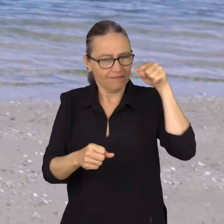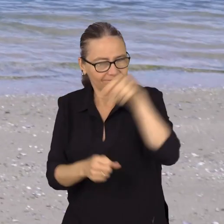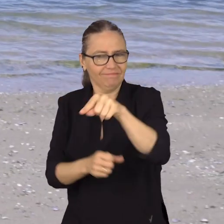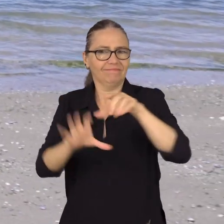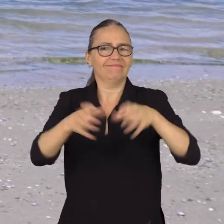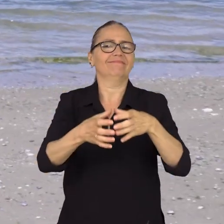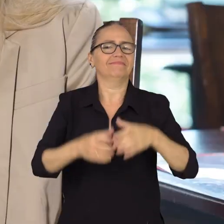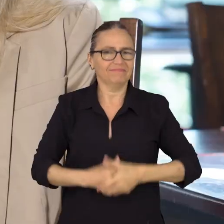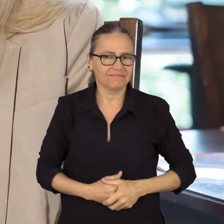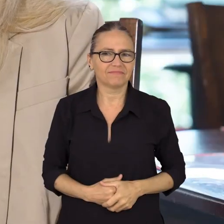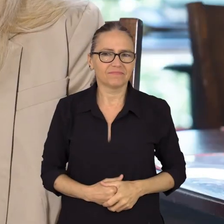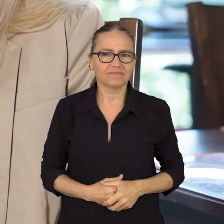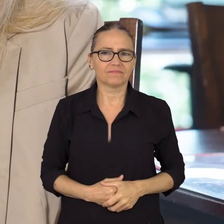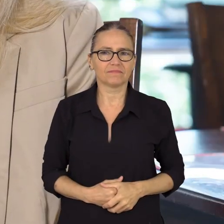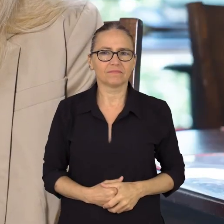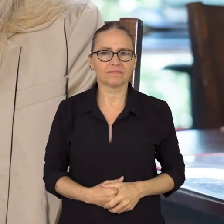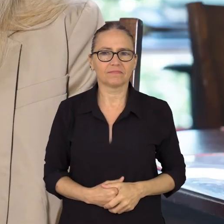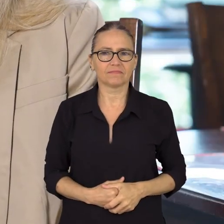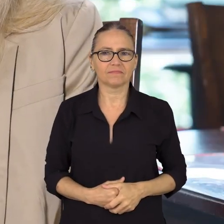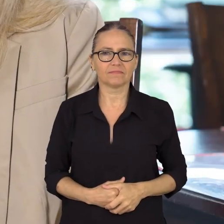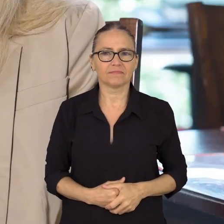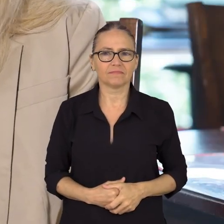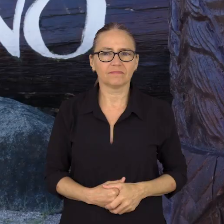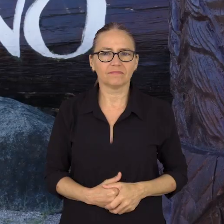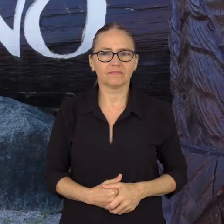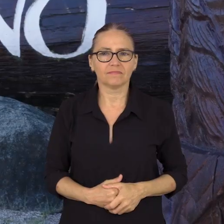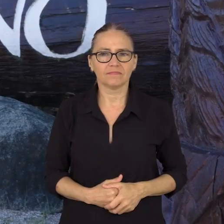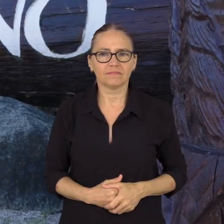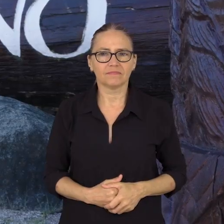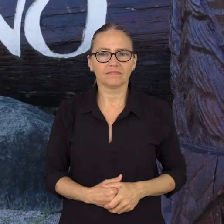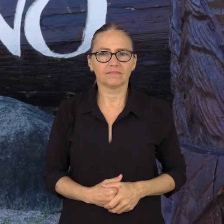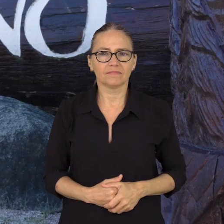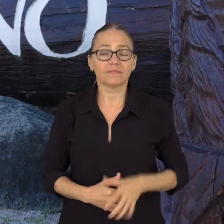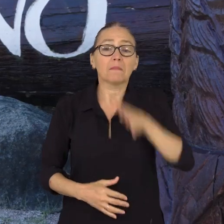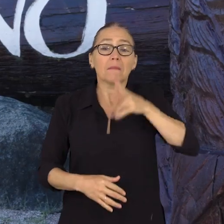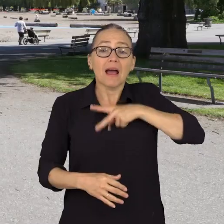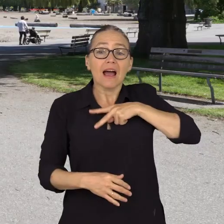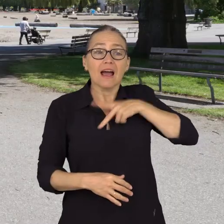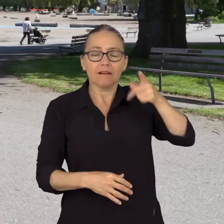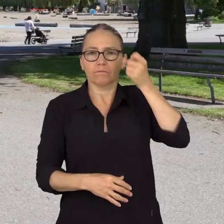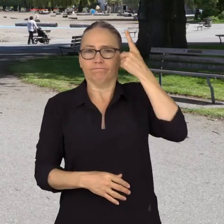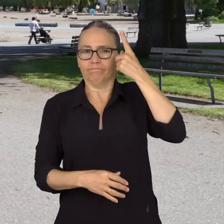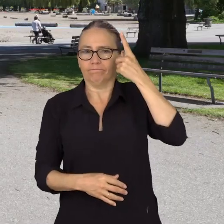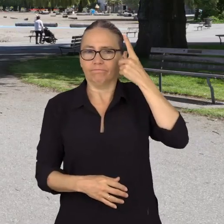work in that area and that area only. My mother